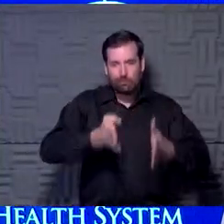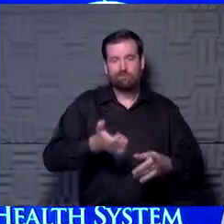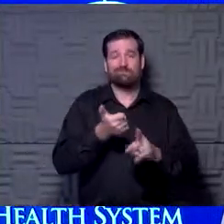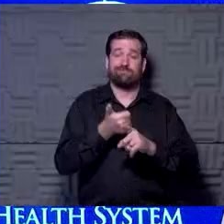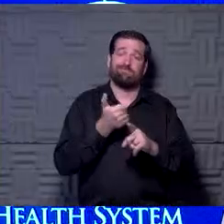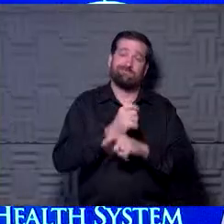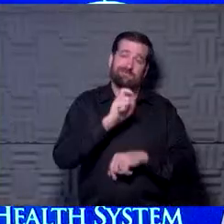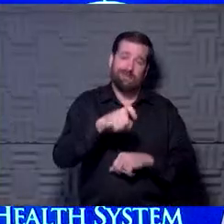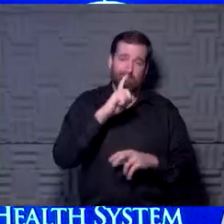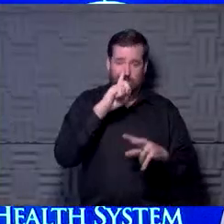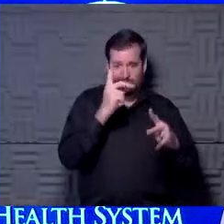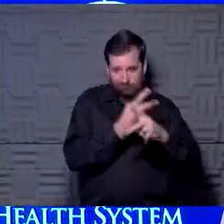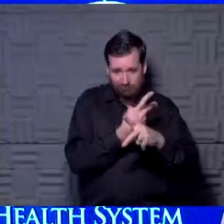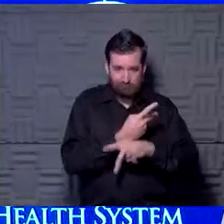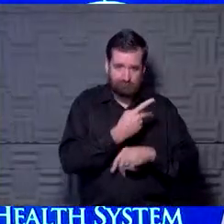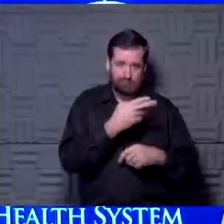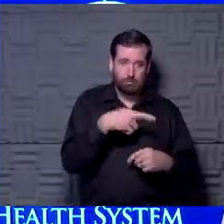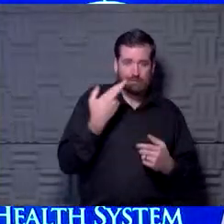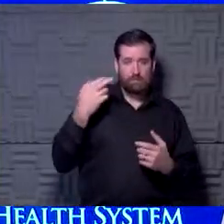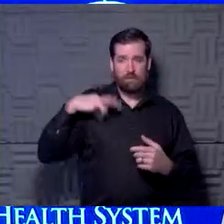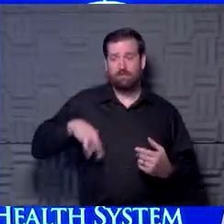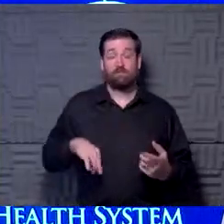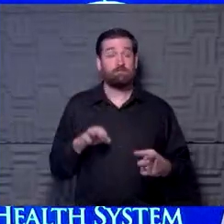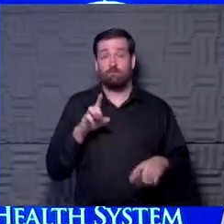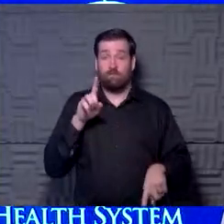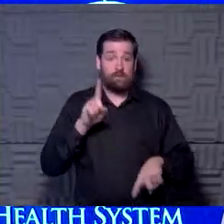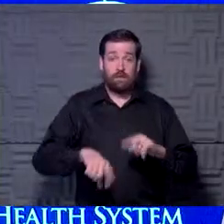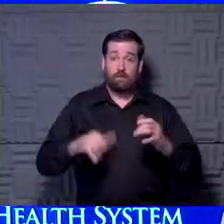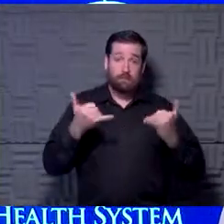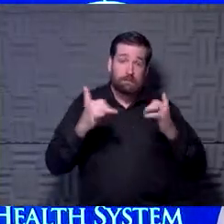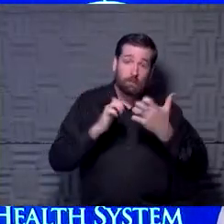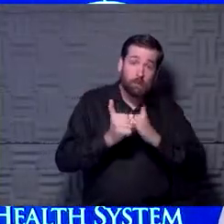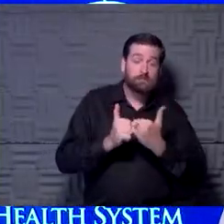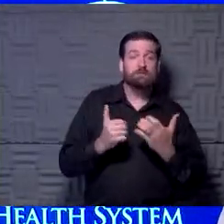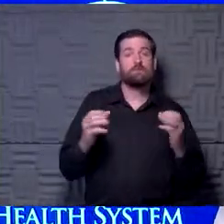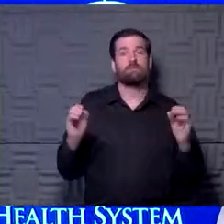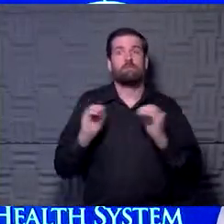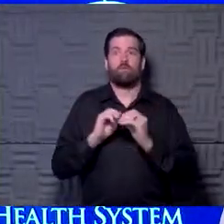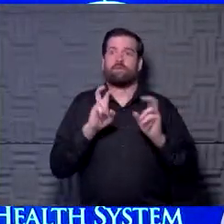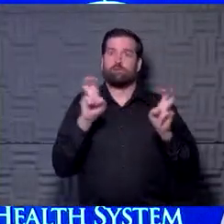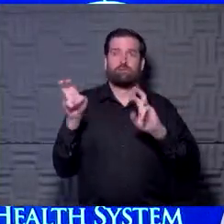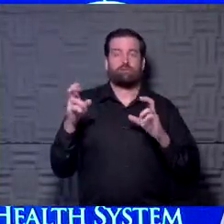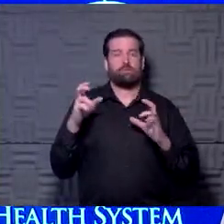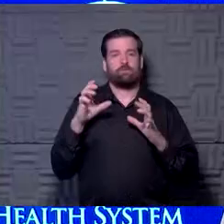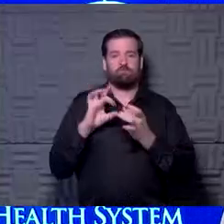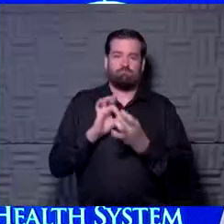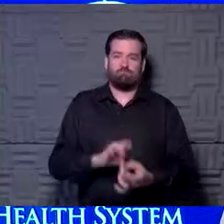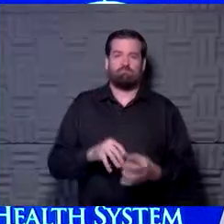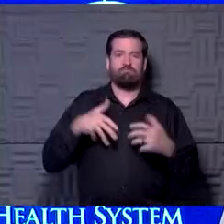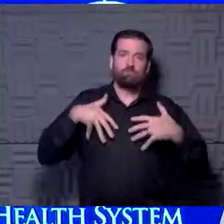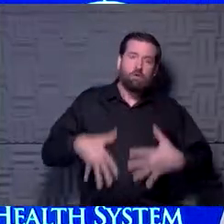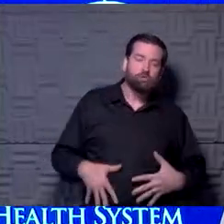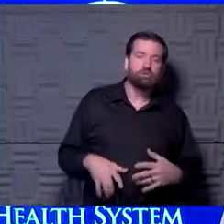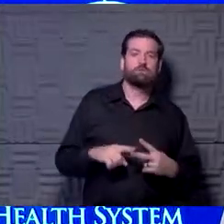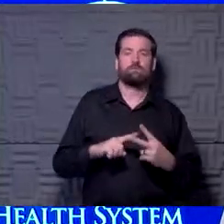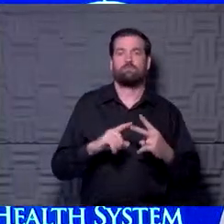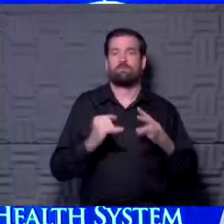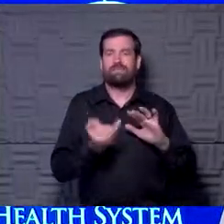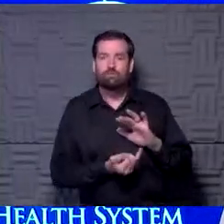risks and their benefits. An athlete who can't play sports may have more issues around depression or isolation,